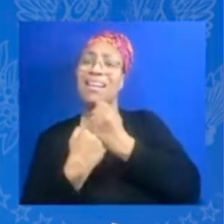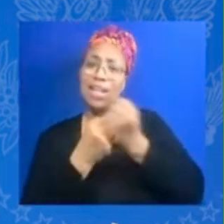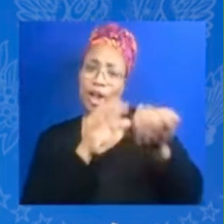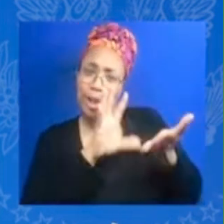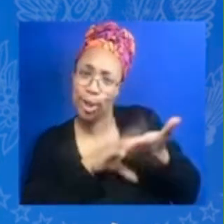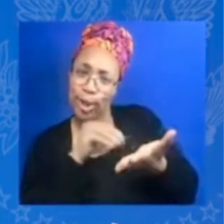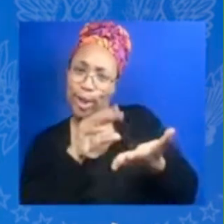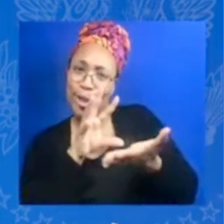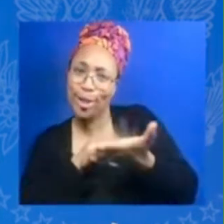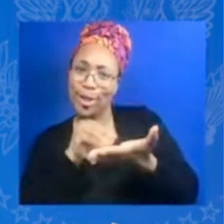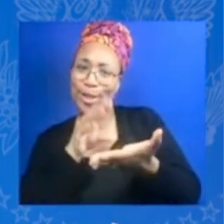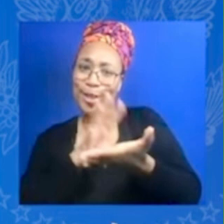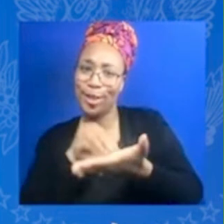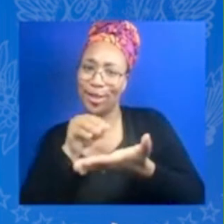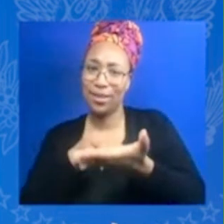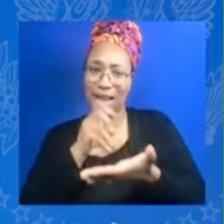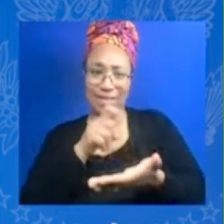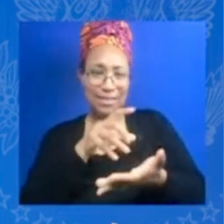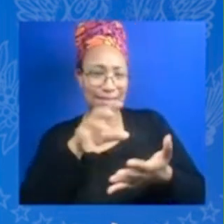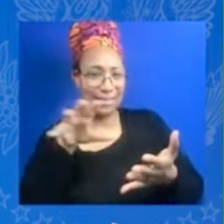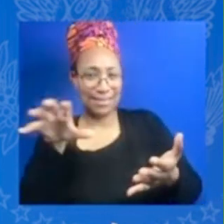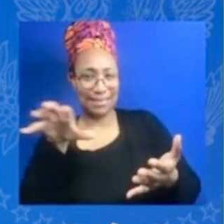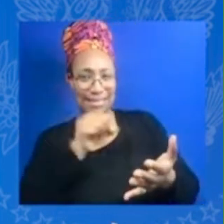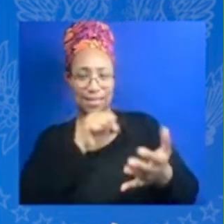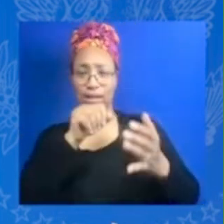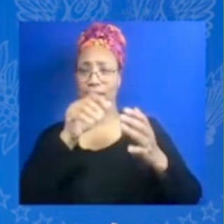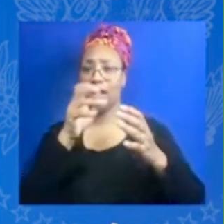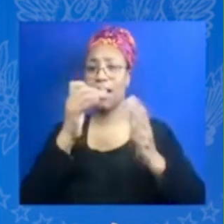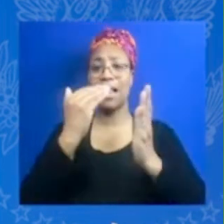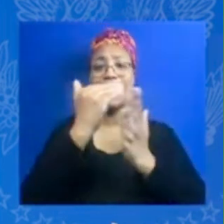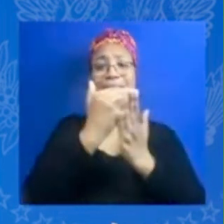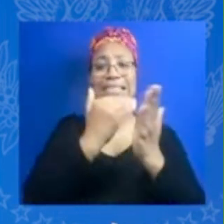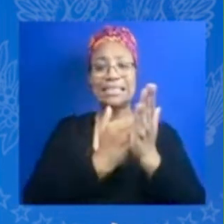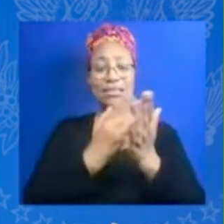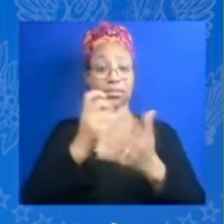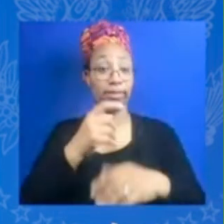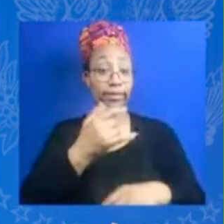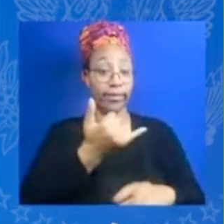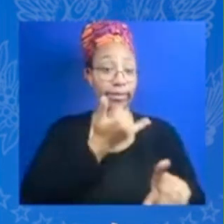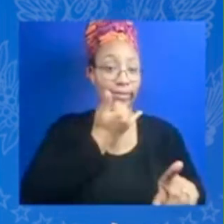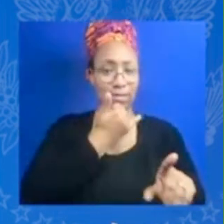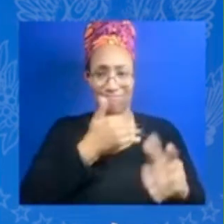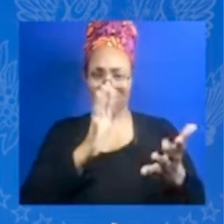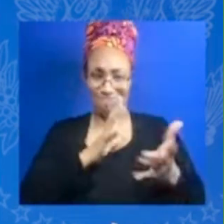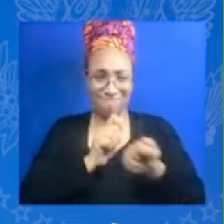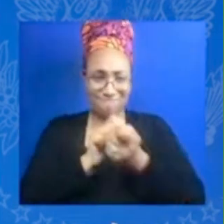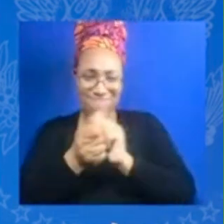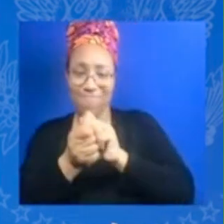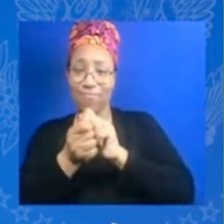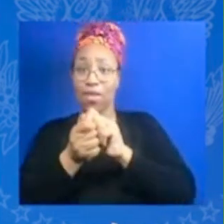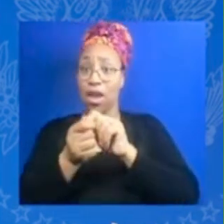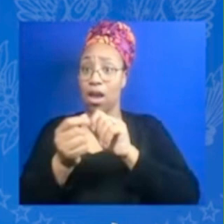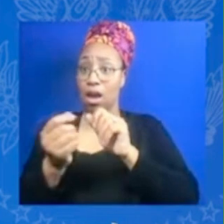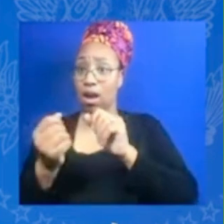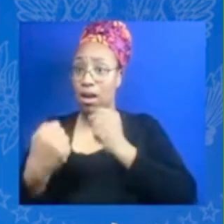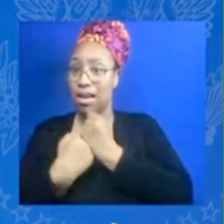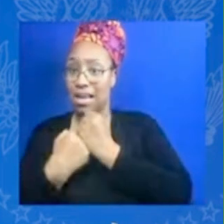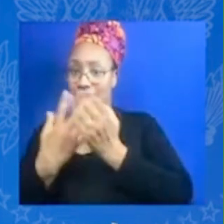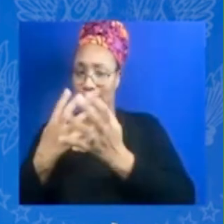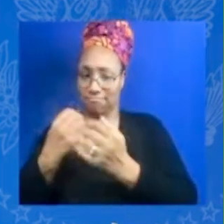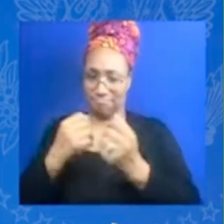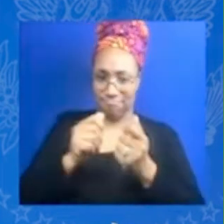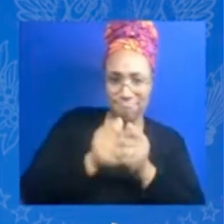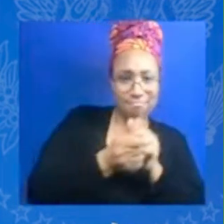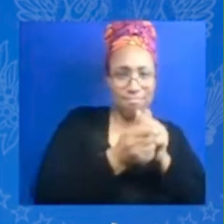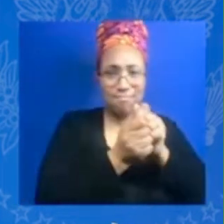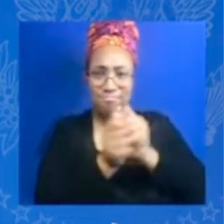ability to take that lesson to grow and strengthen yourself when you come up against opposition when someone isn't believing in